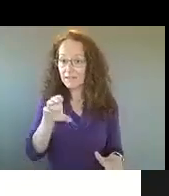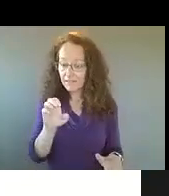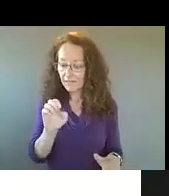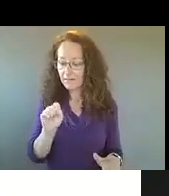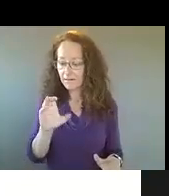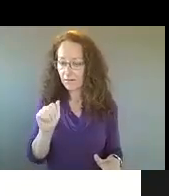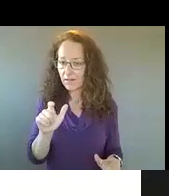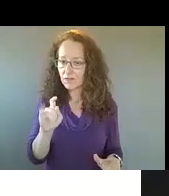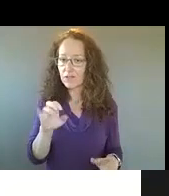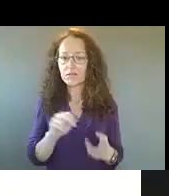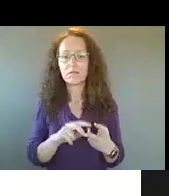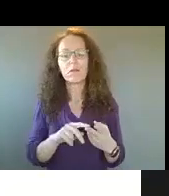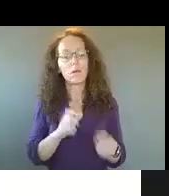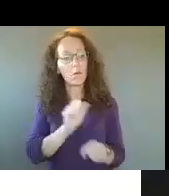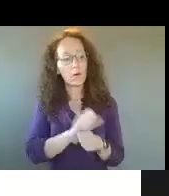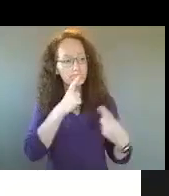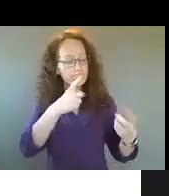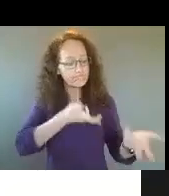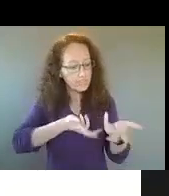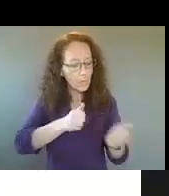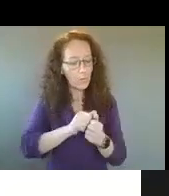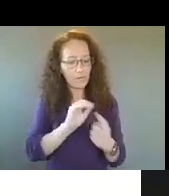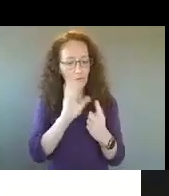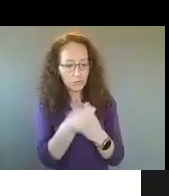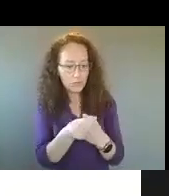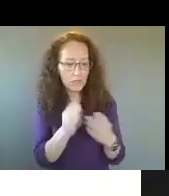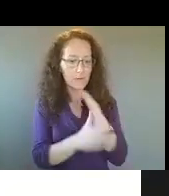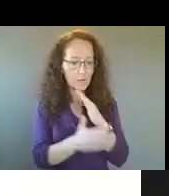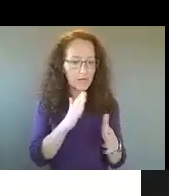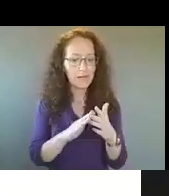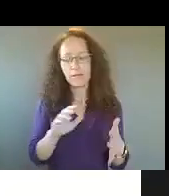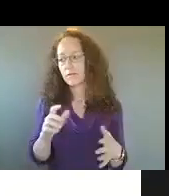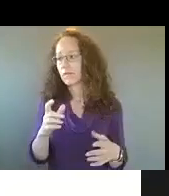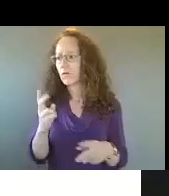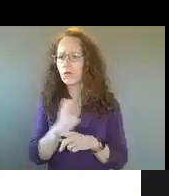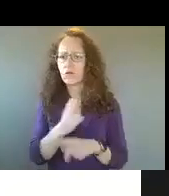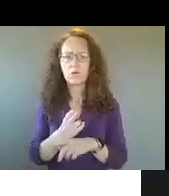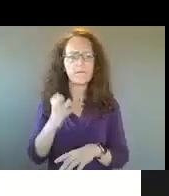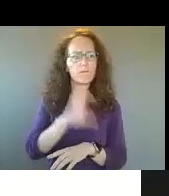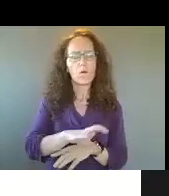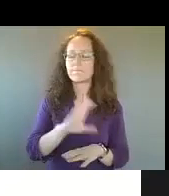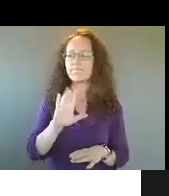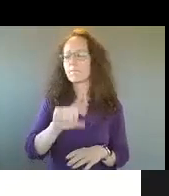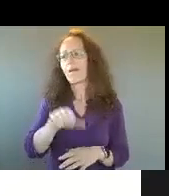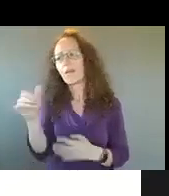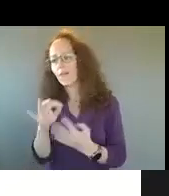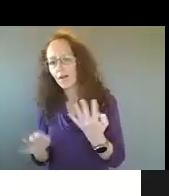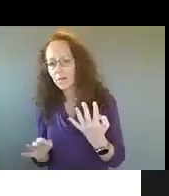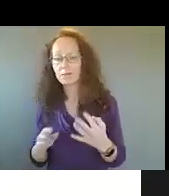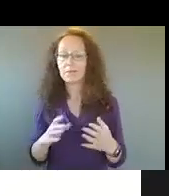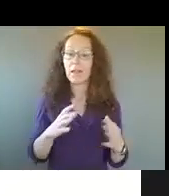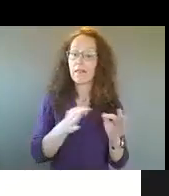communities, alternatives to use force and handling language, and accessibility barriers. Um,